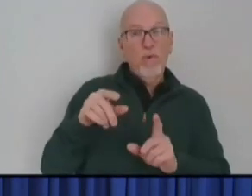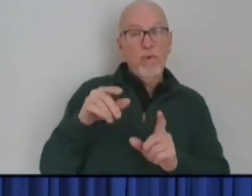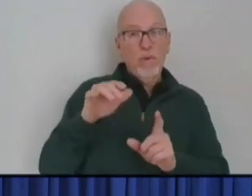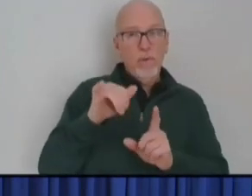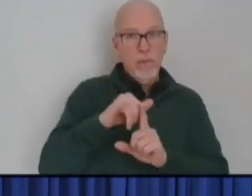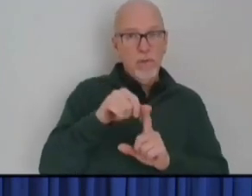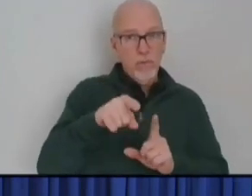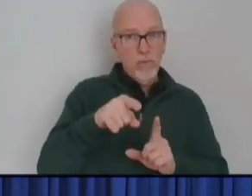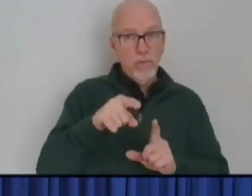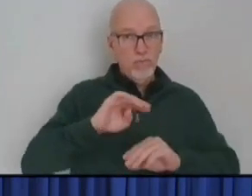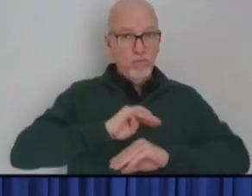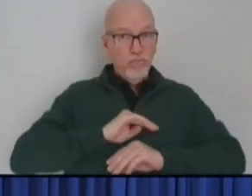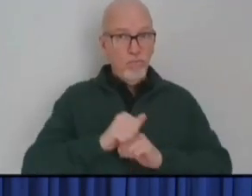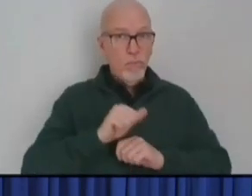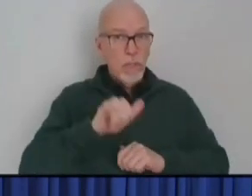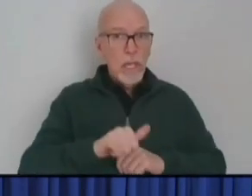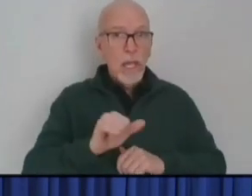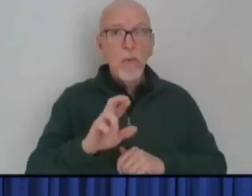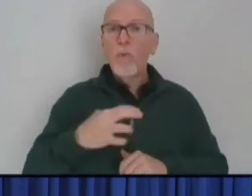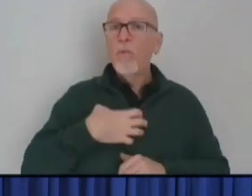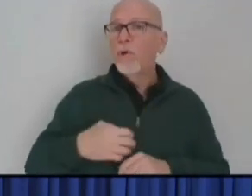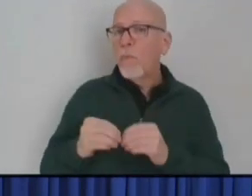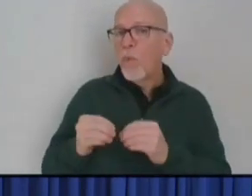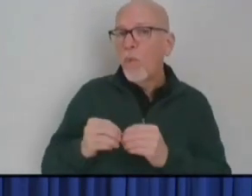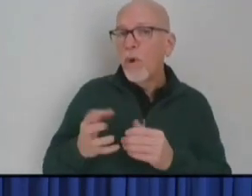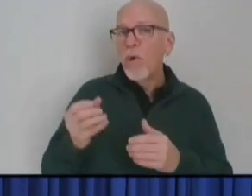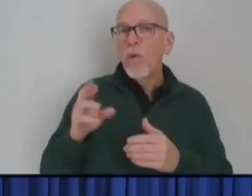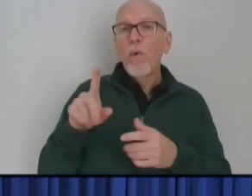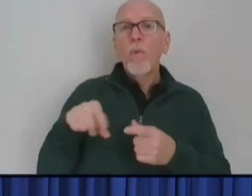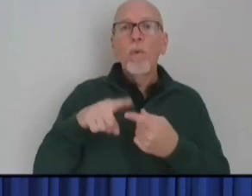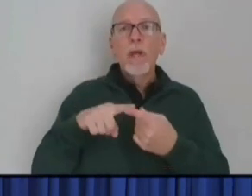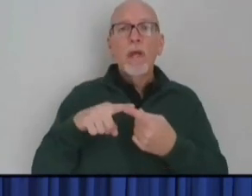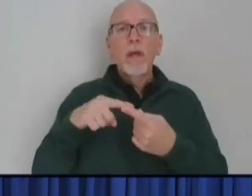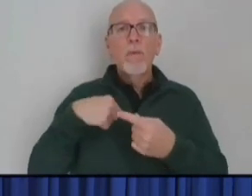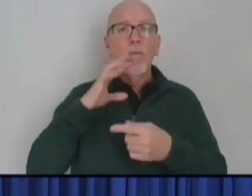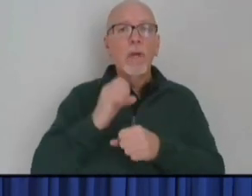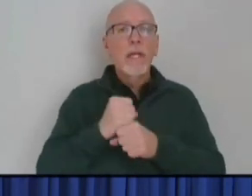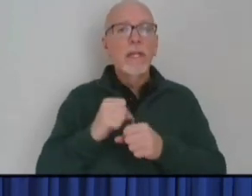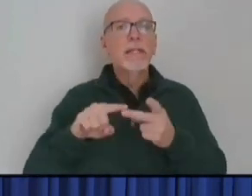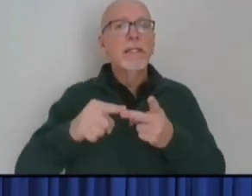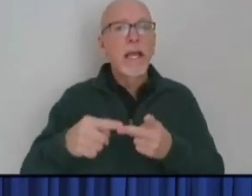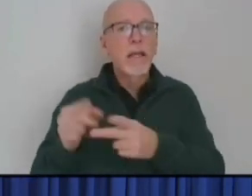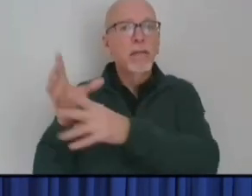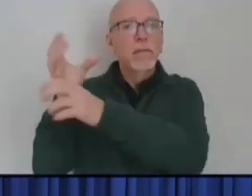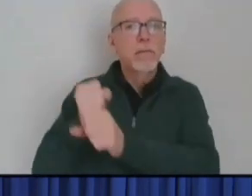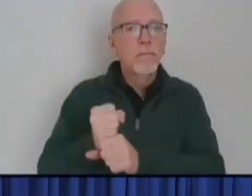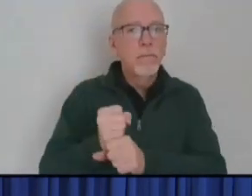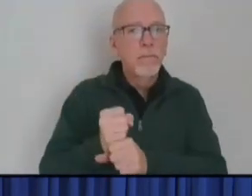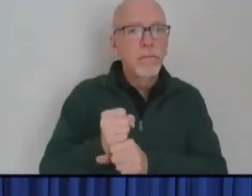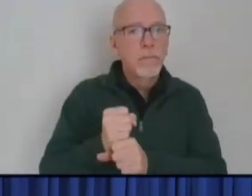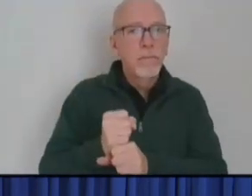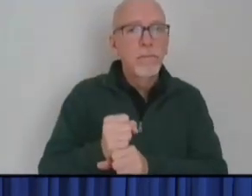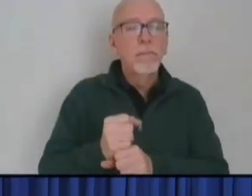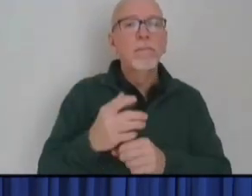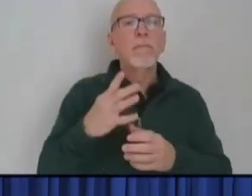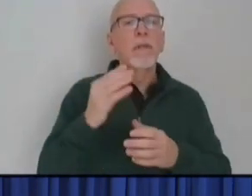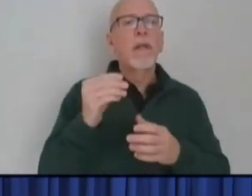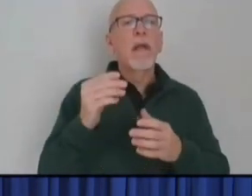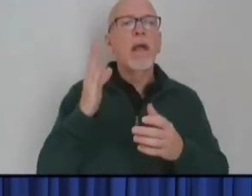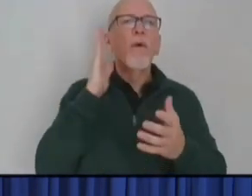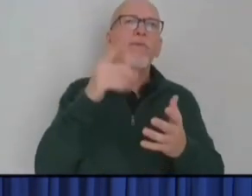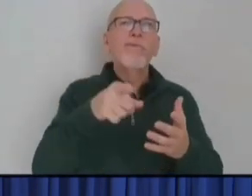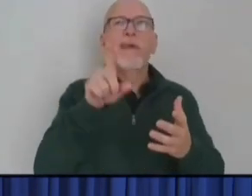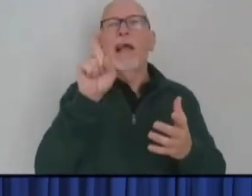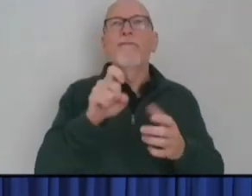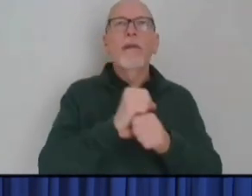are pleased with? Were you wanting more? When might we see a second shipment and how much, I know you guys had to